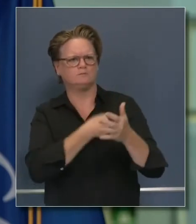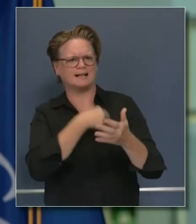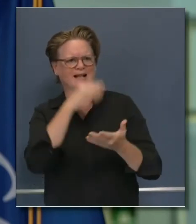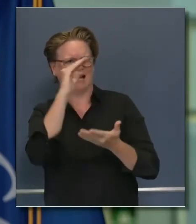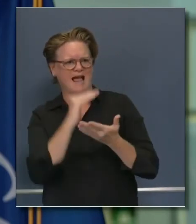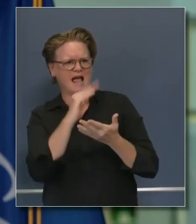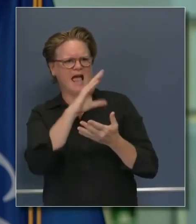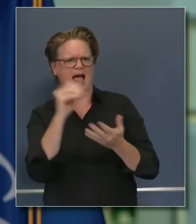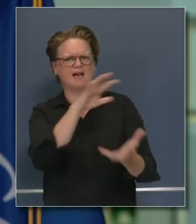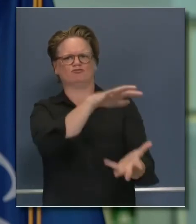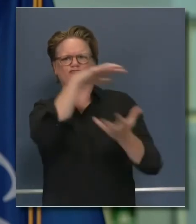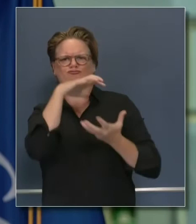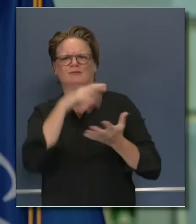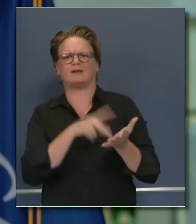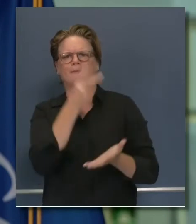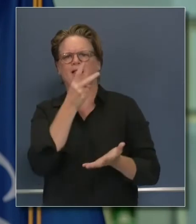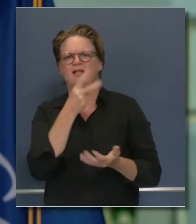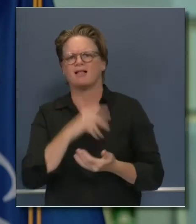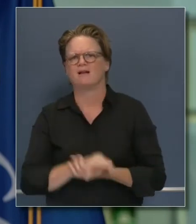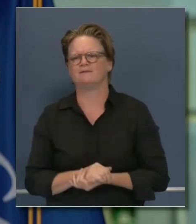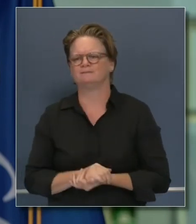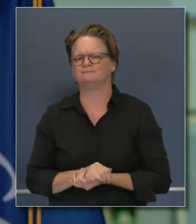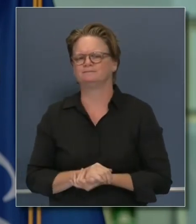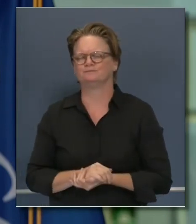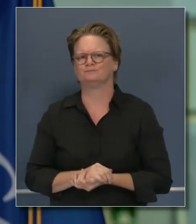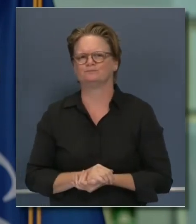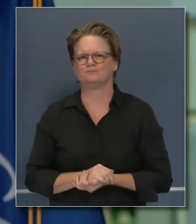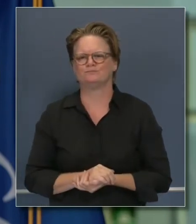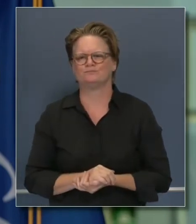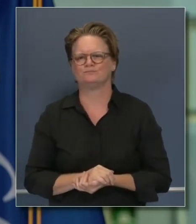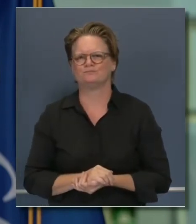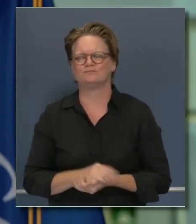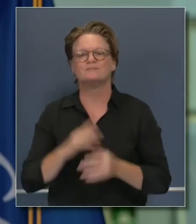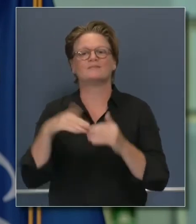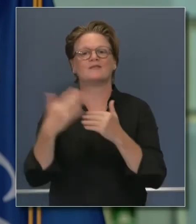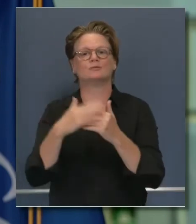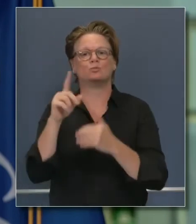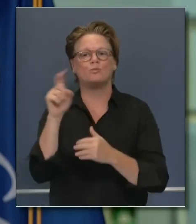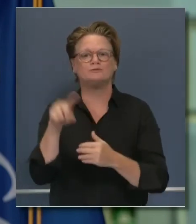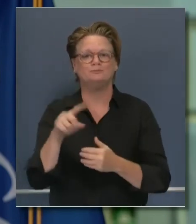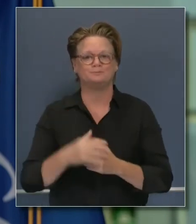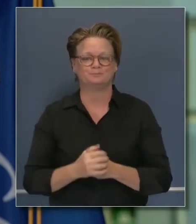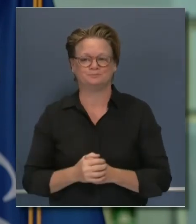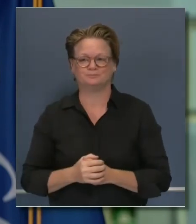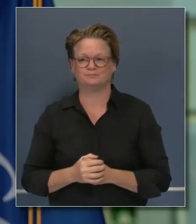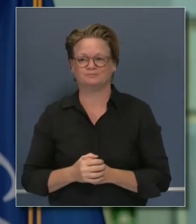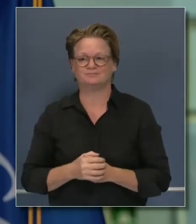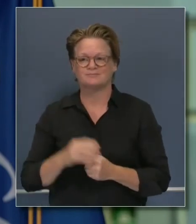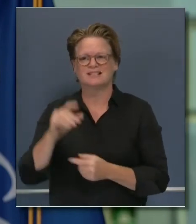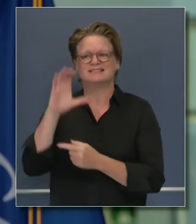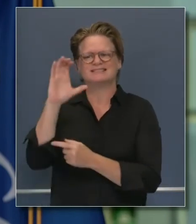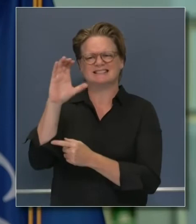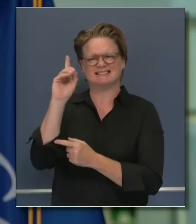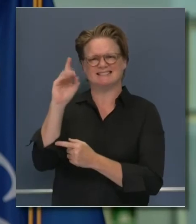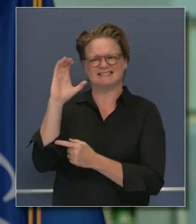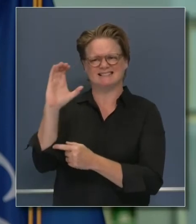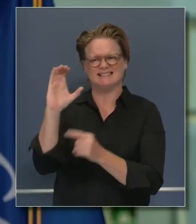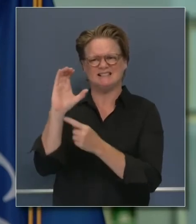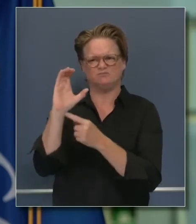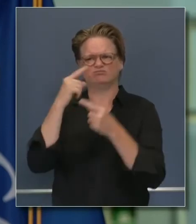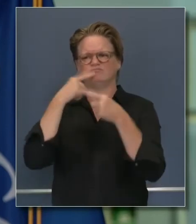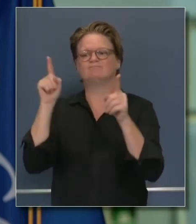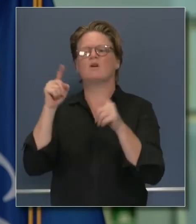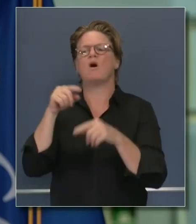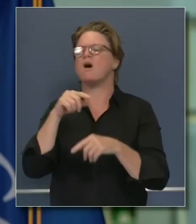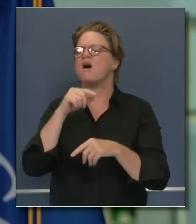Hi, Governor. Governor, the CDC is now saying there is no need to test even if you've been in contact with someone infected with COVID